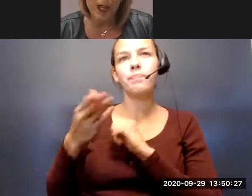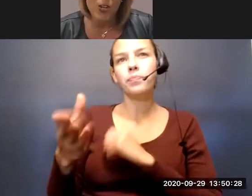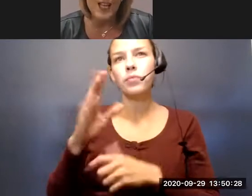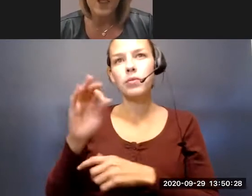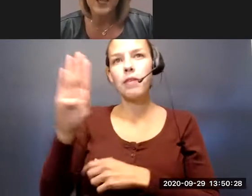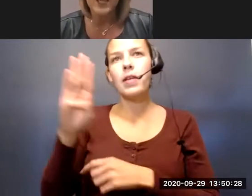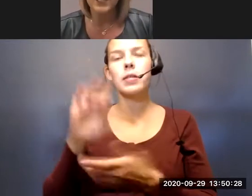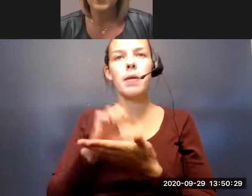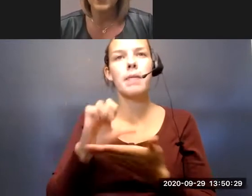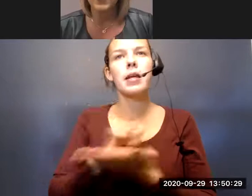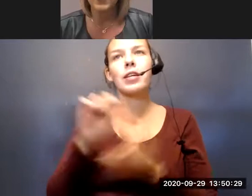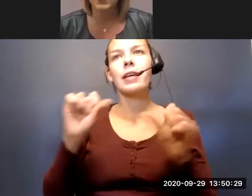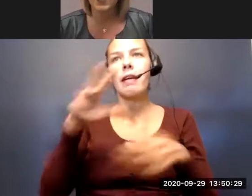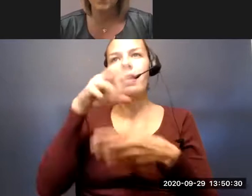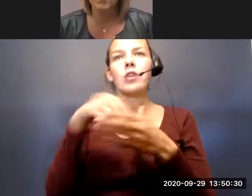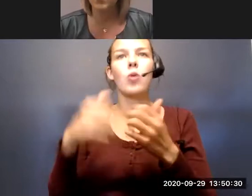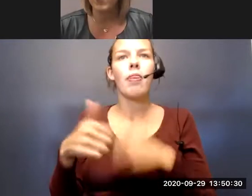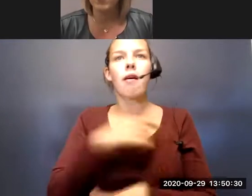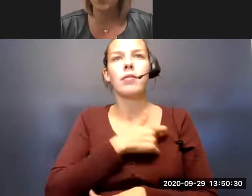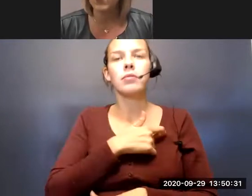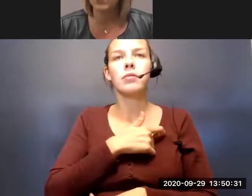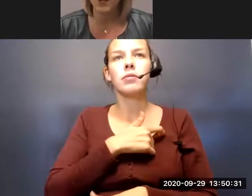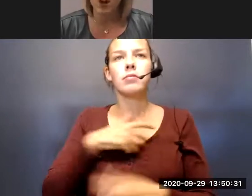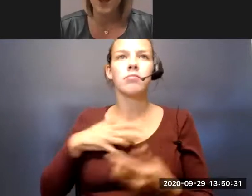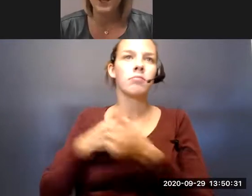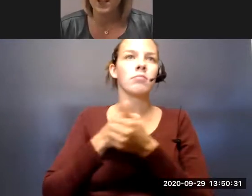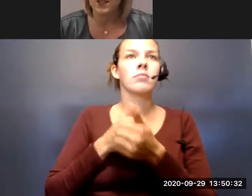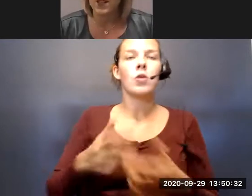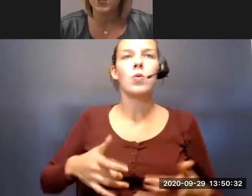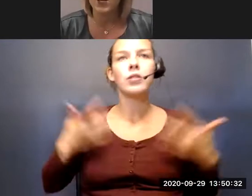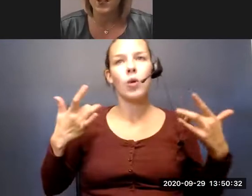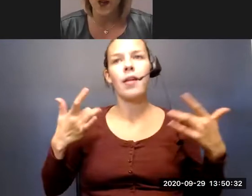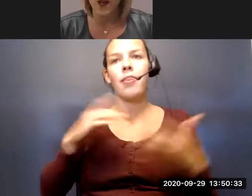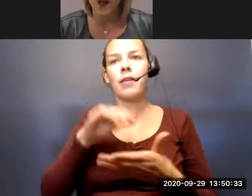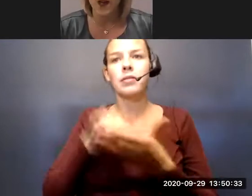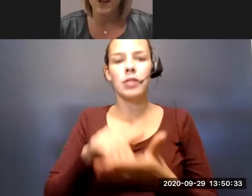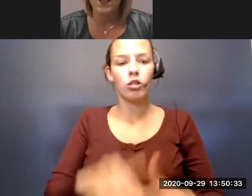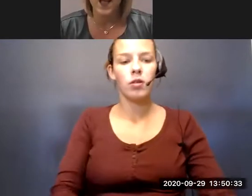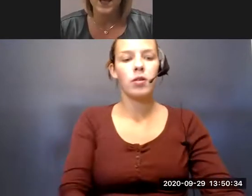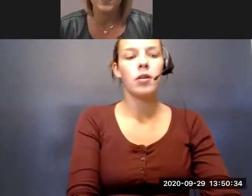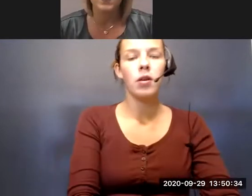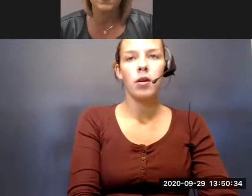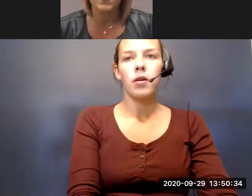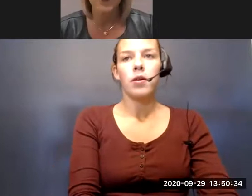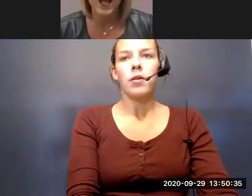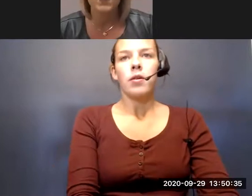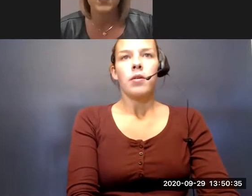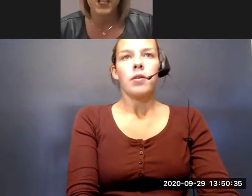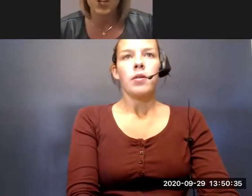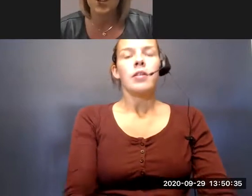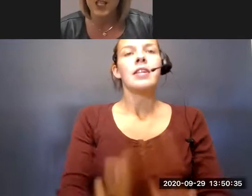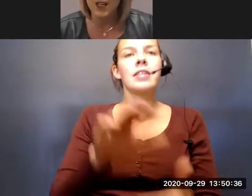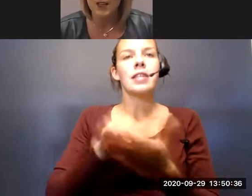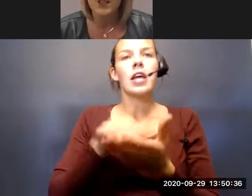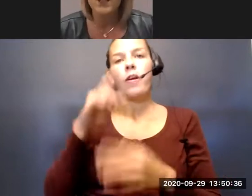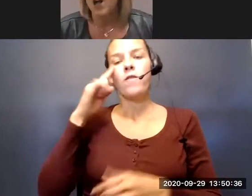page. And they can engage with us and keep up to breast on what's going on at the center as well. And that is the Center for Active